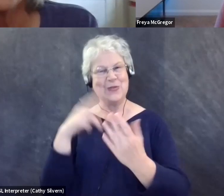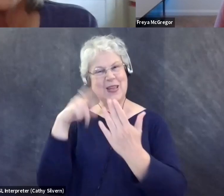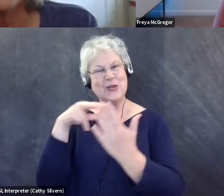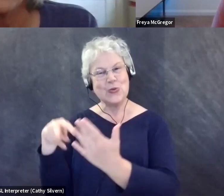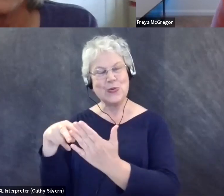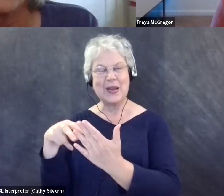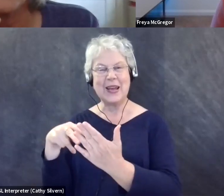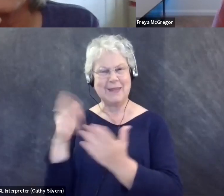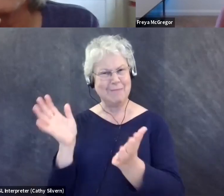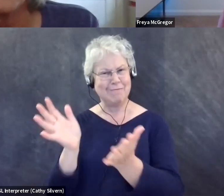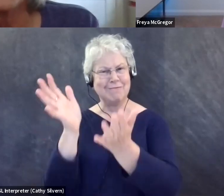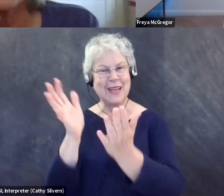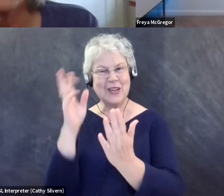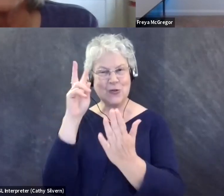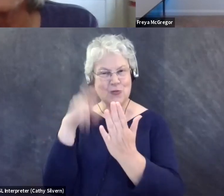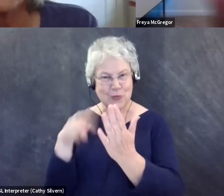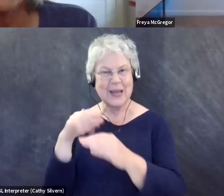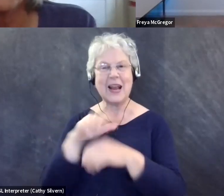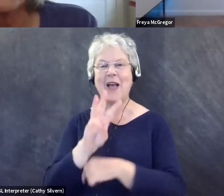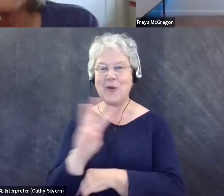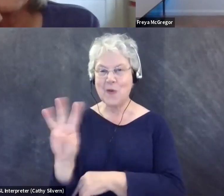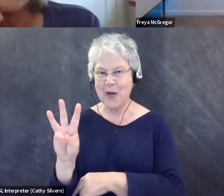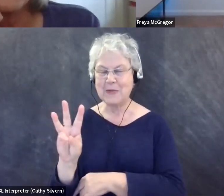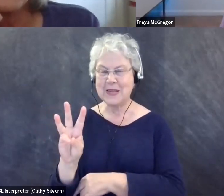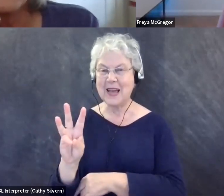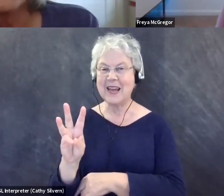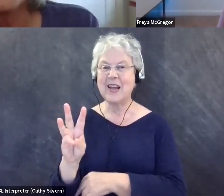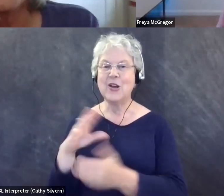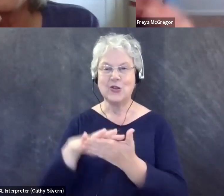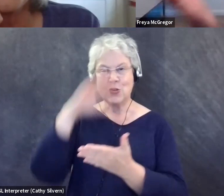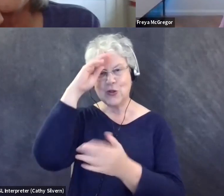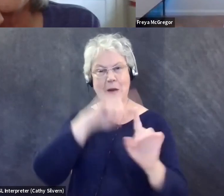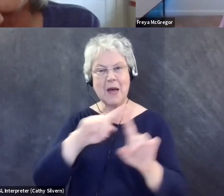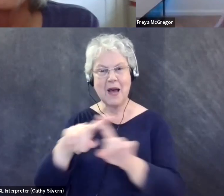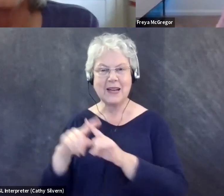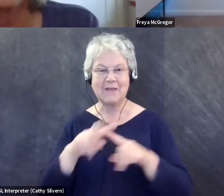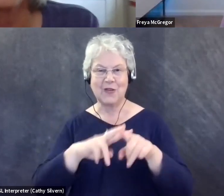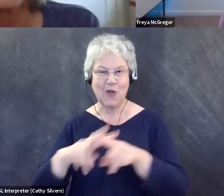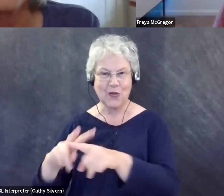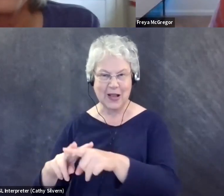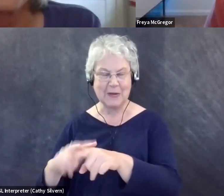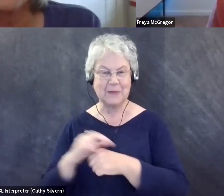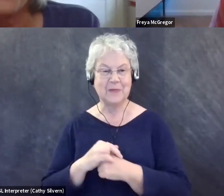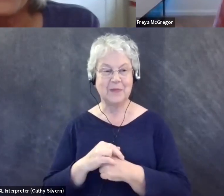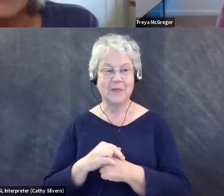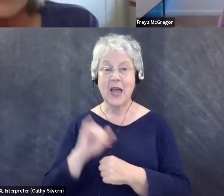I would encourage you to check that out if you, if you would like a starting place, but if someone says, no, that's not how I go,